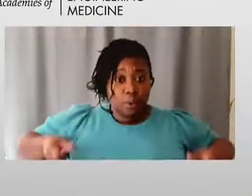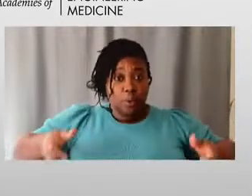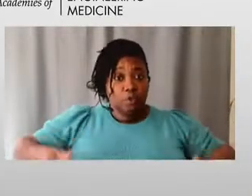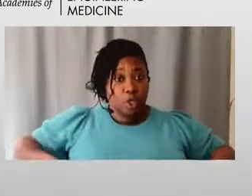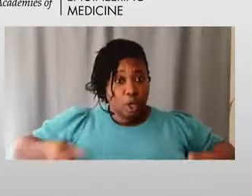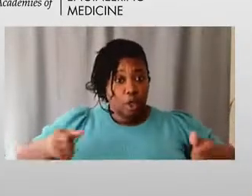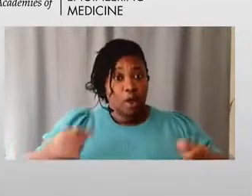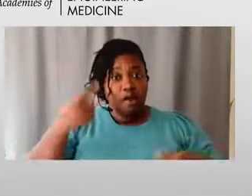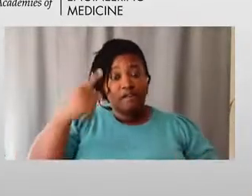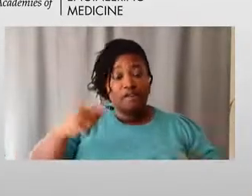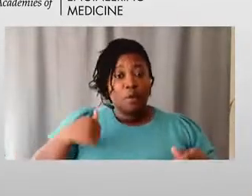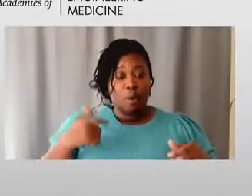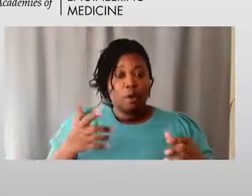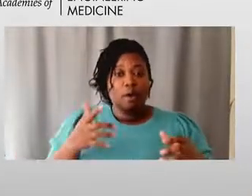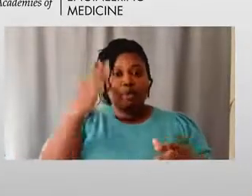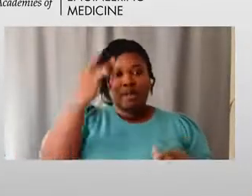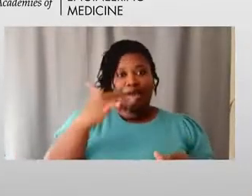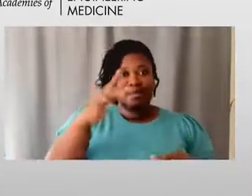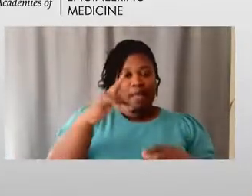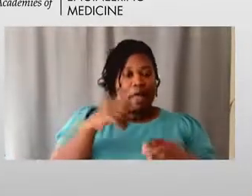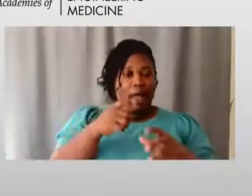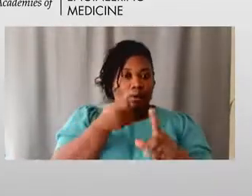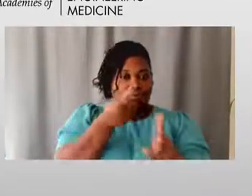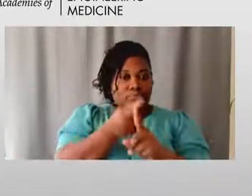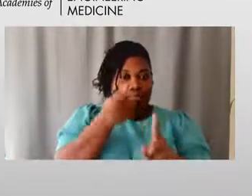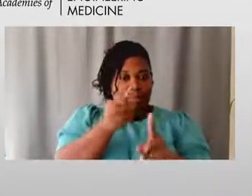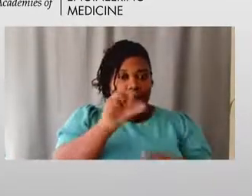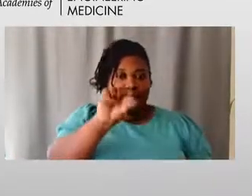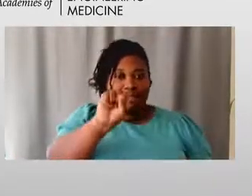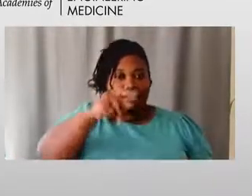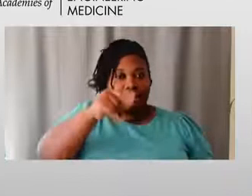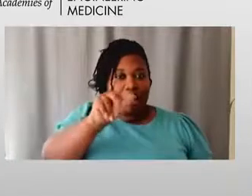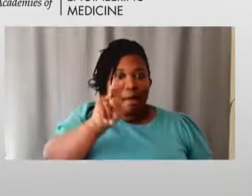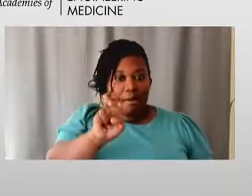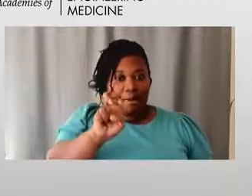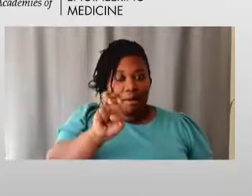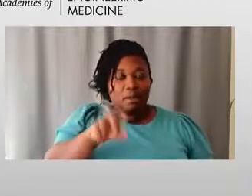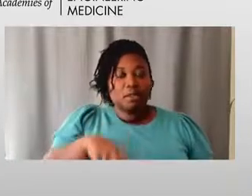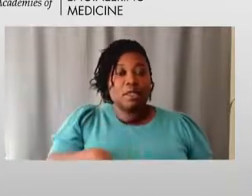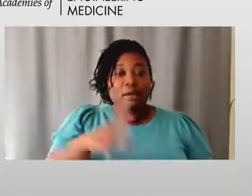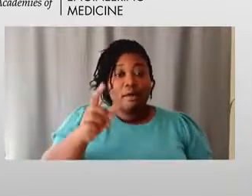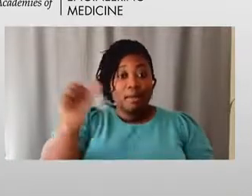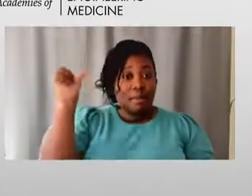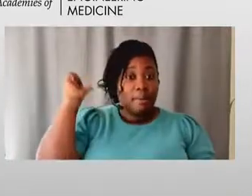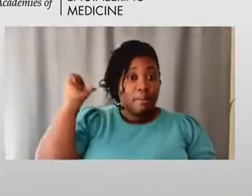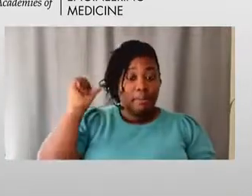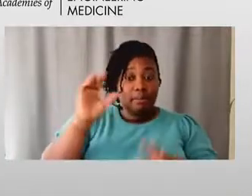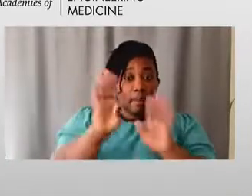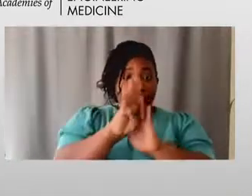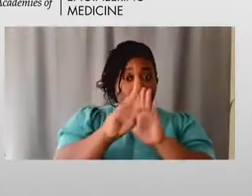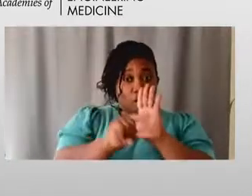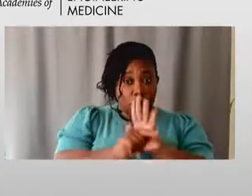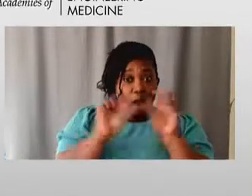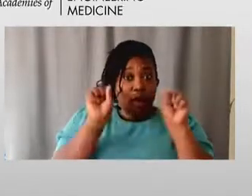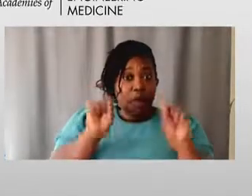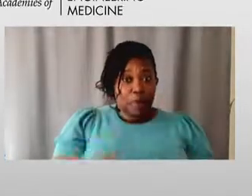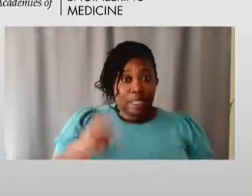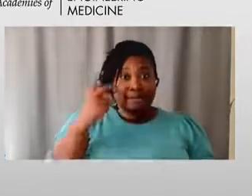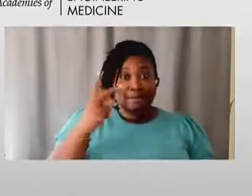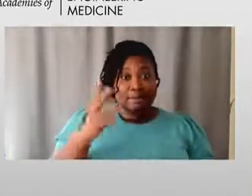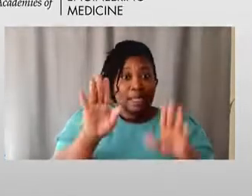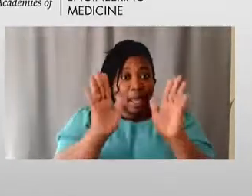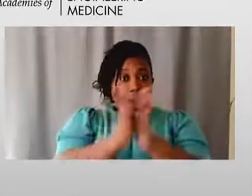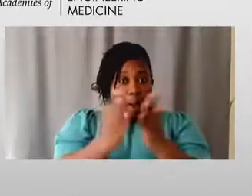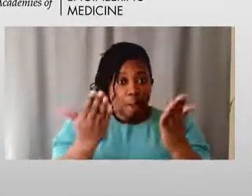means of mobility due to a spinal cord injury. And in the background, you can see a bookshelf